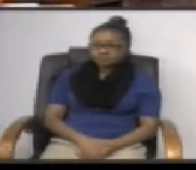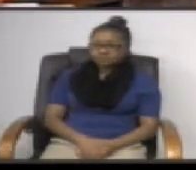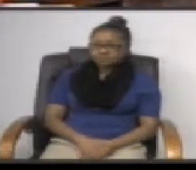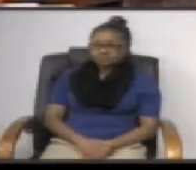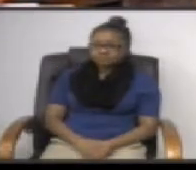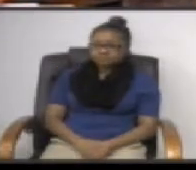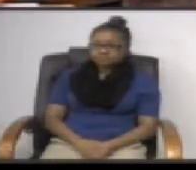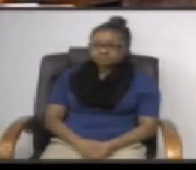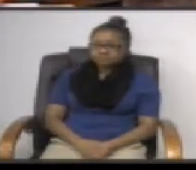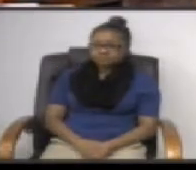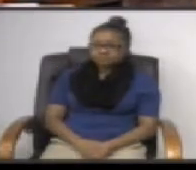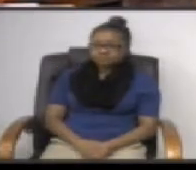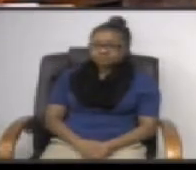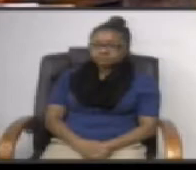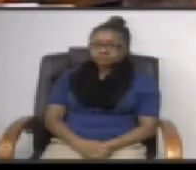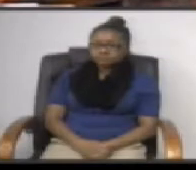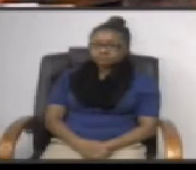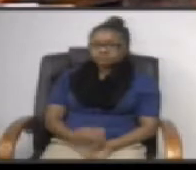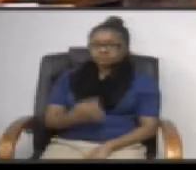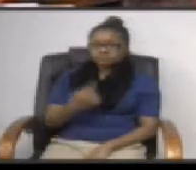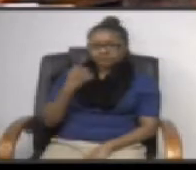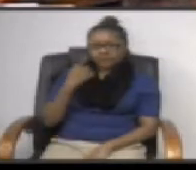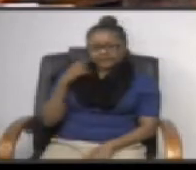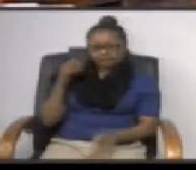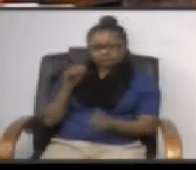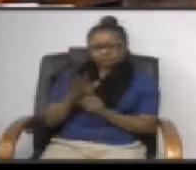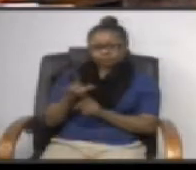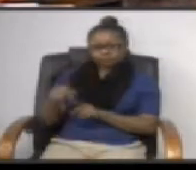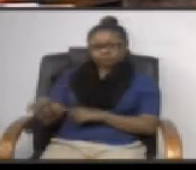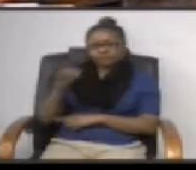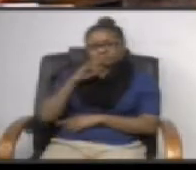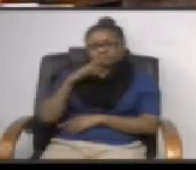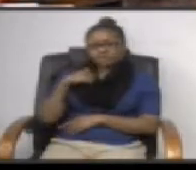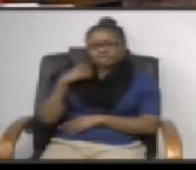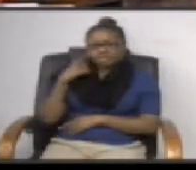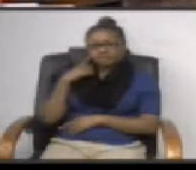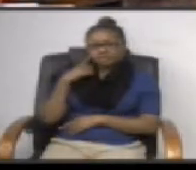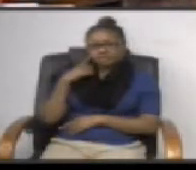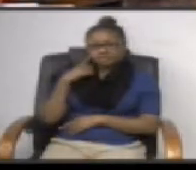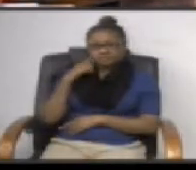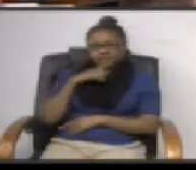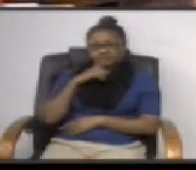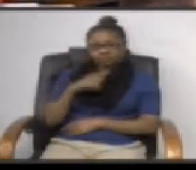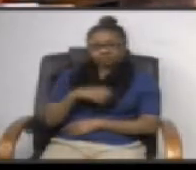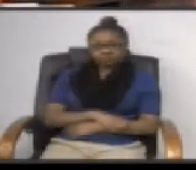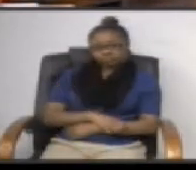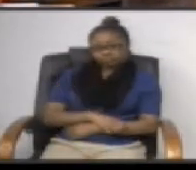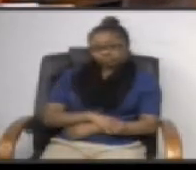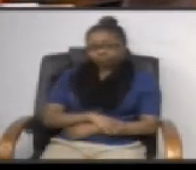of you know the exposure to the kids there but i think it's an eyesore personally